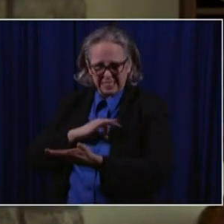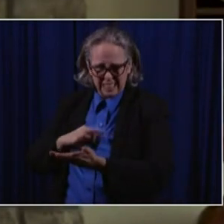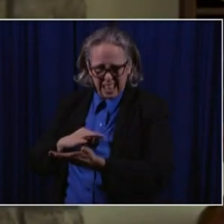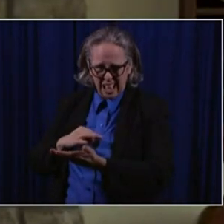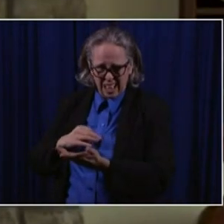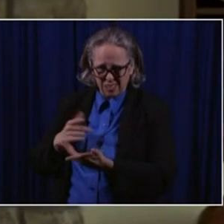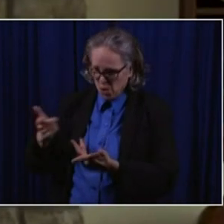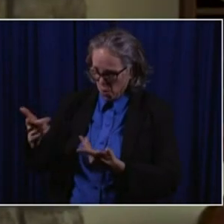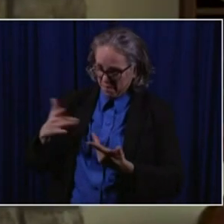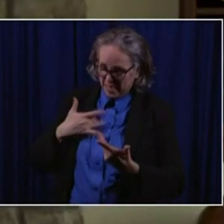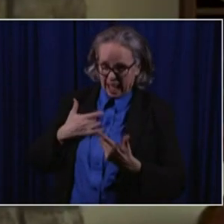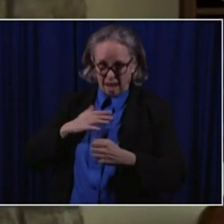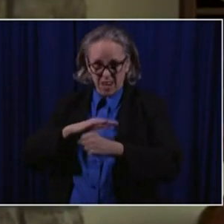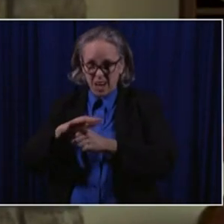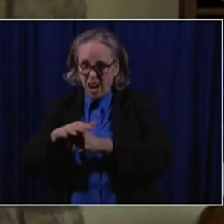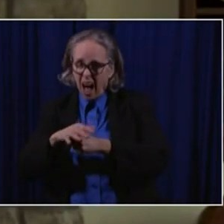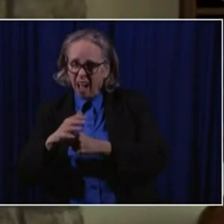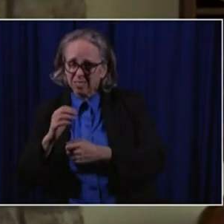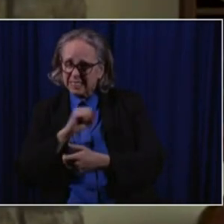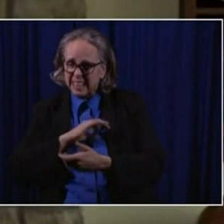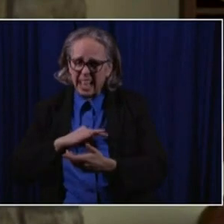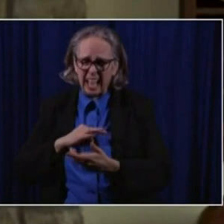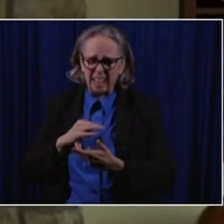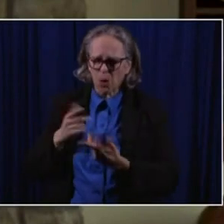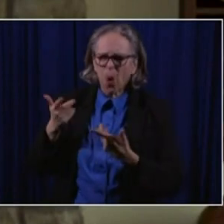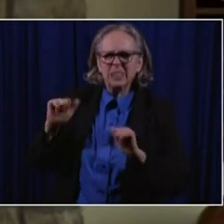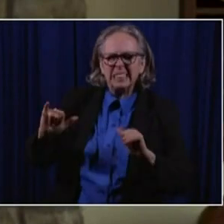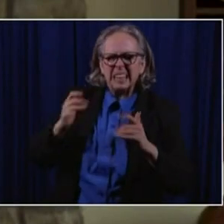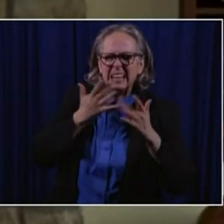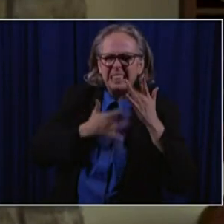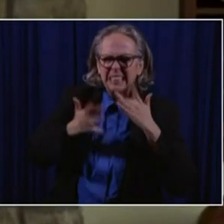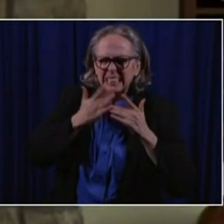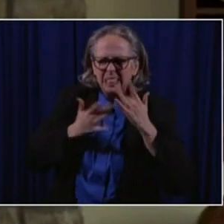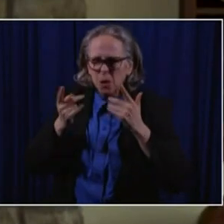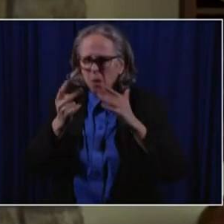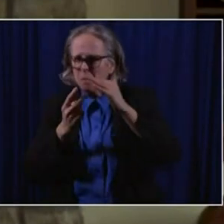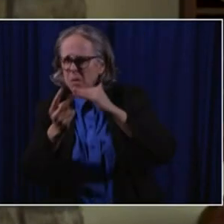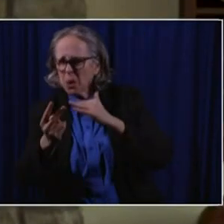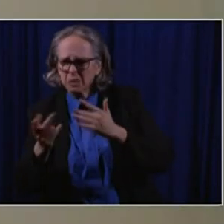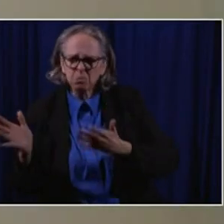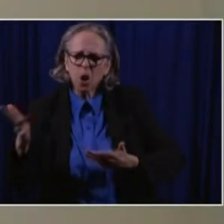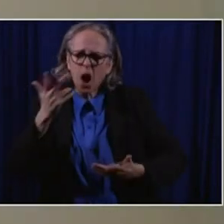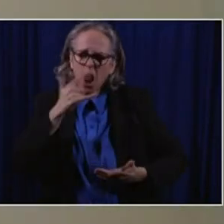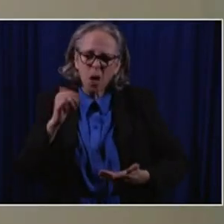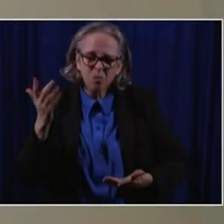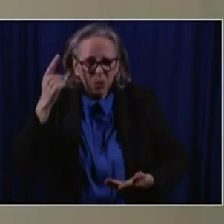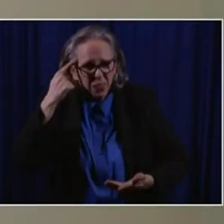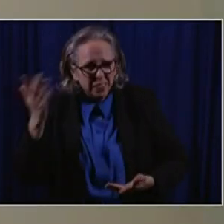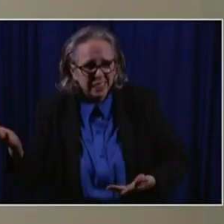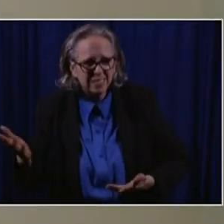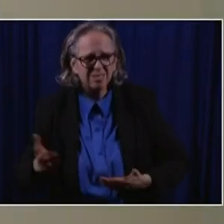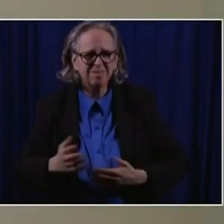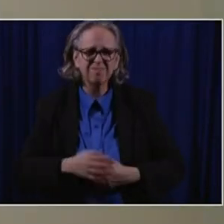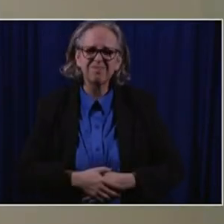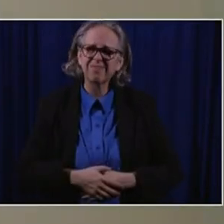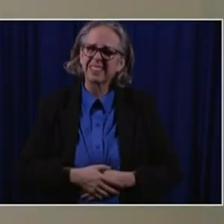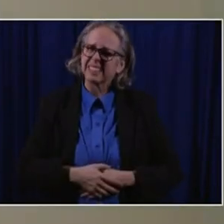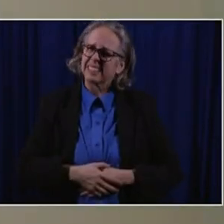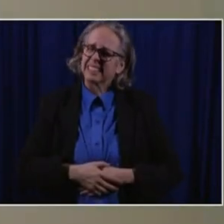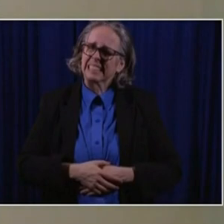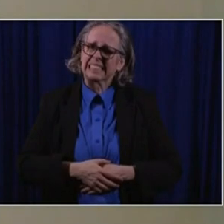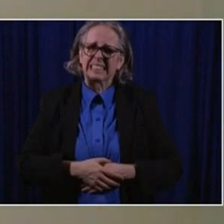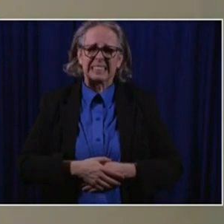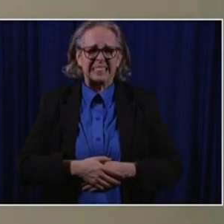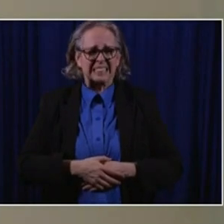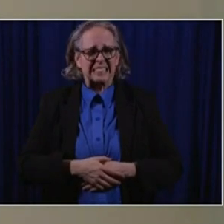in regard to that? And what, what's the future look like? think is, yeah, it's, it's a matter of a change day to